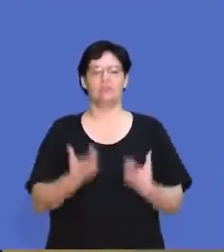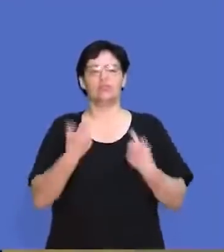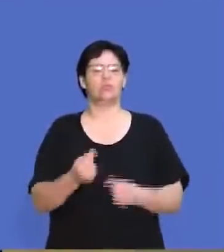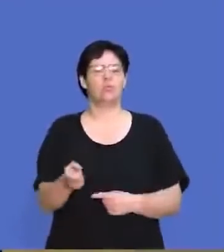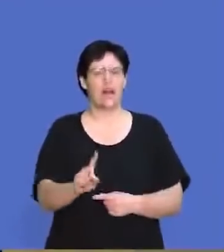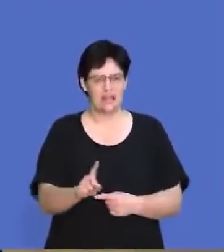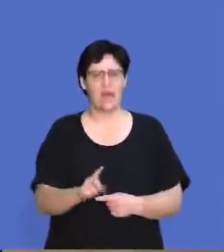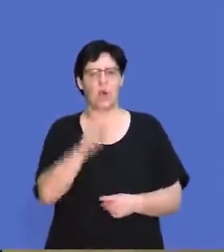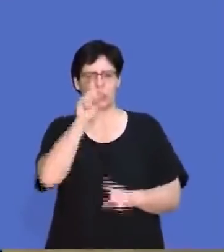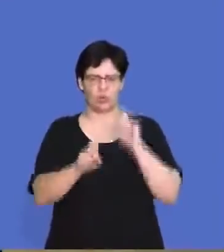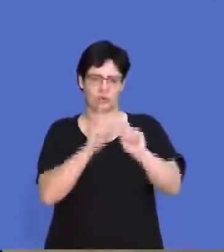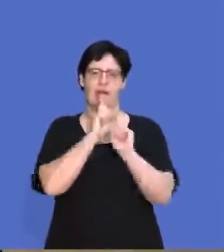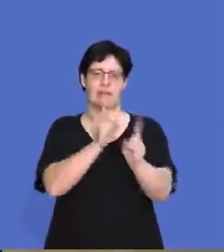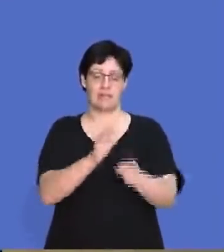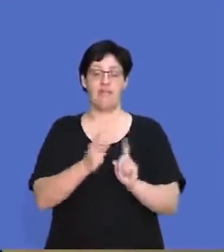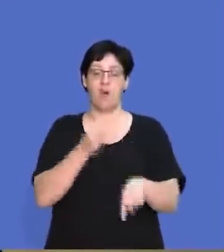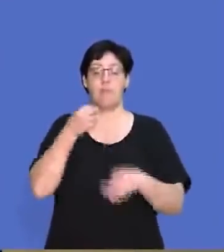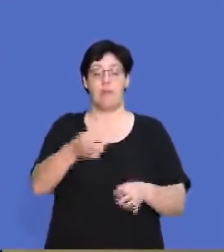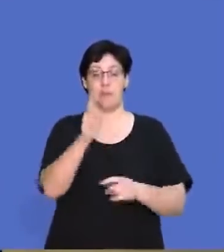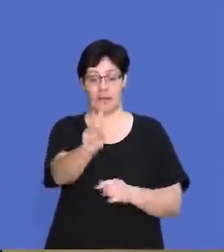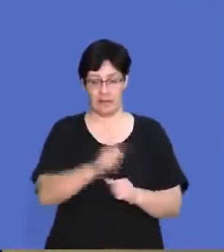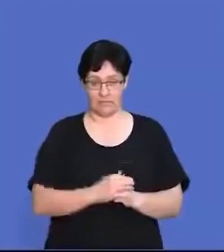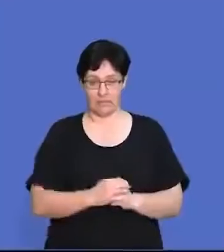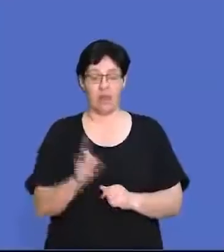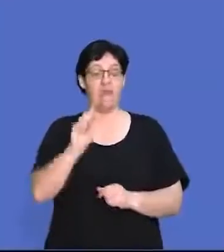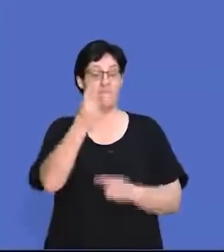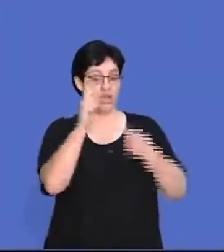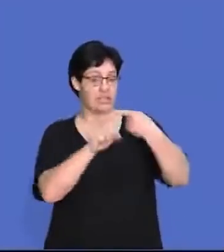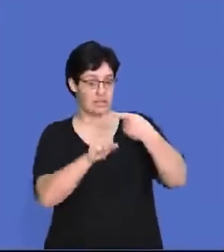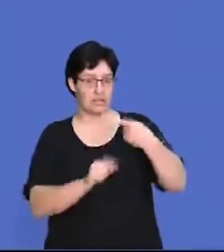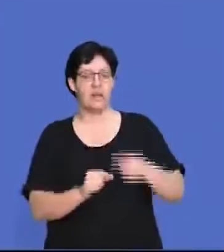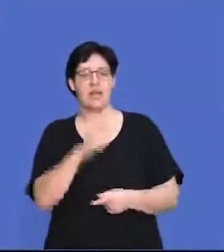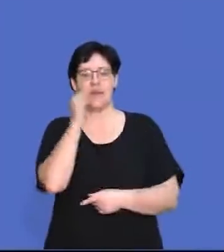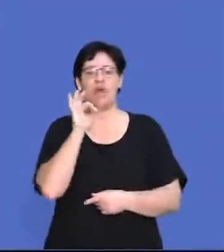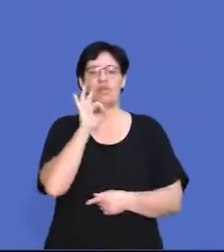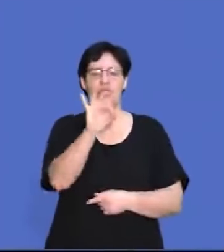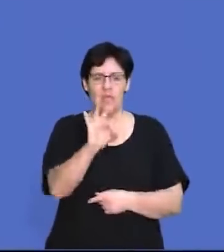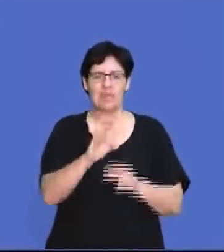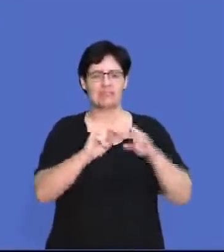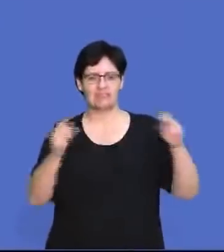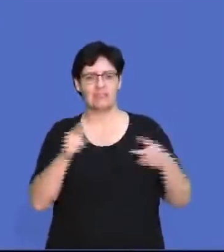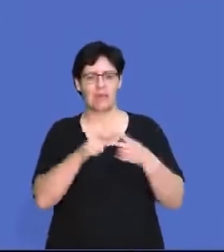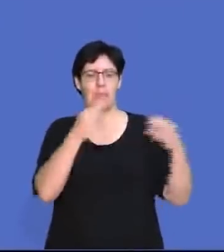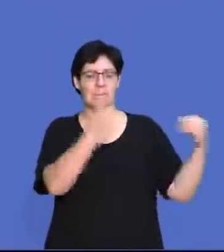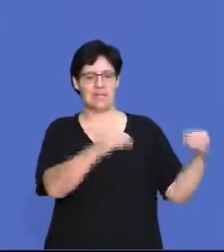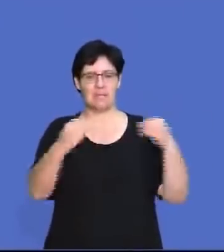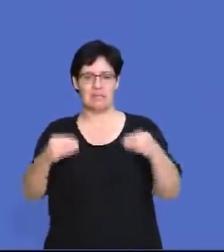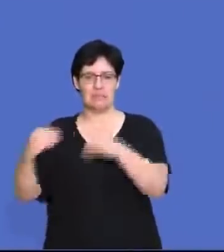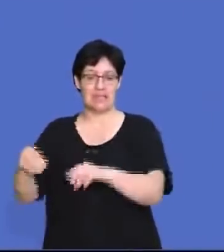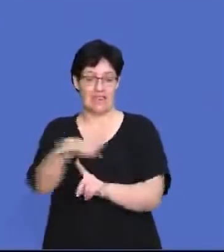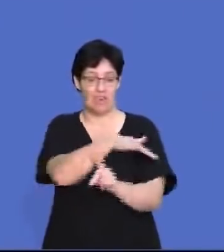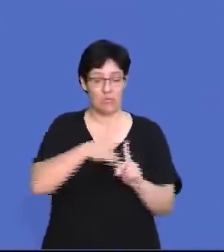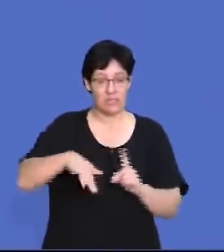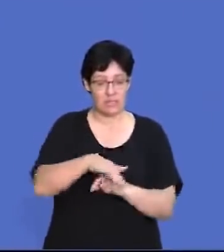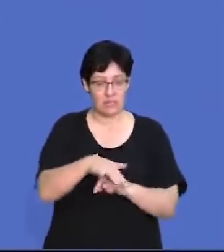going over some more questions from your paper one. First question we're going to go over is name three types of business environments